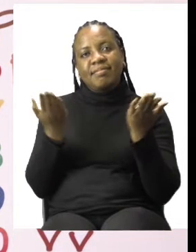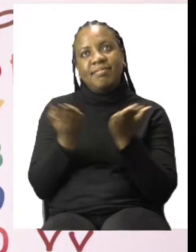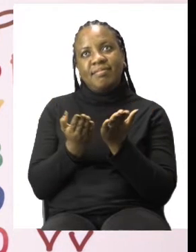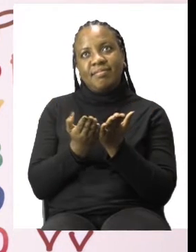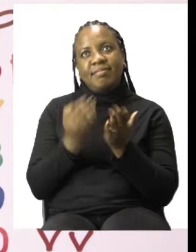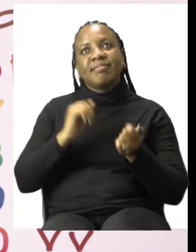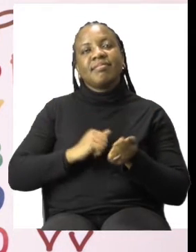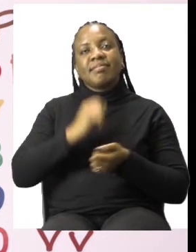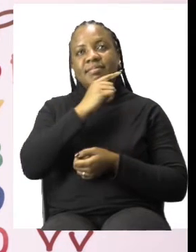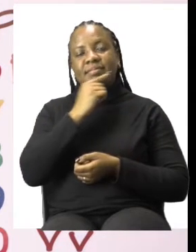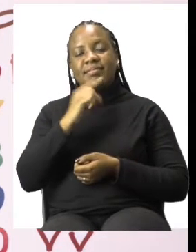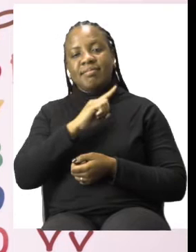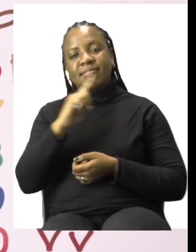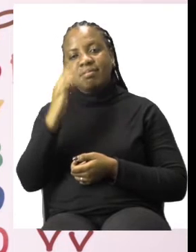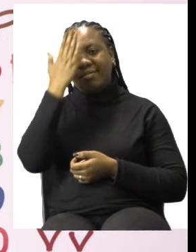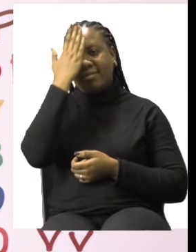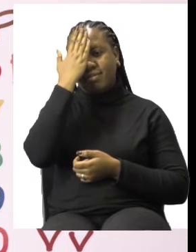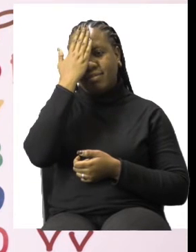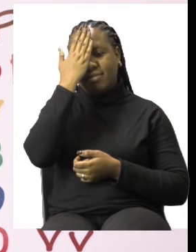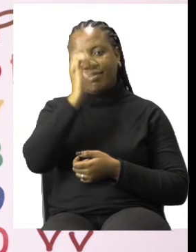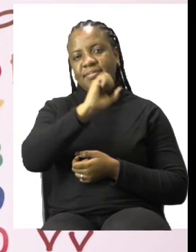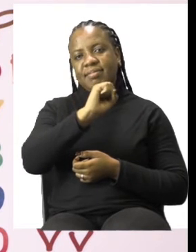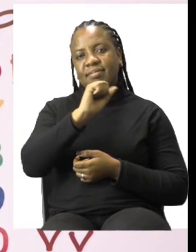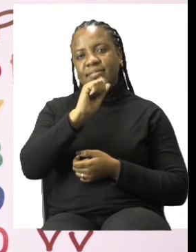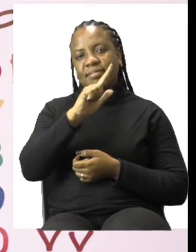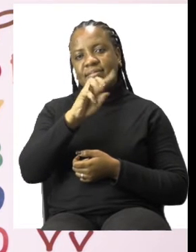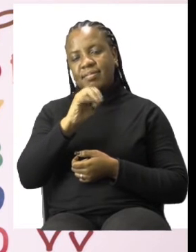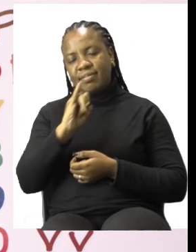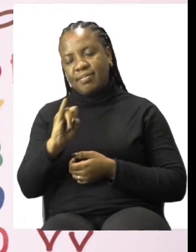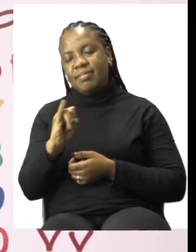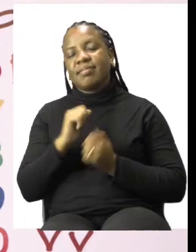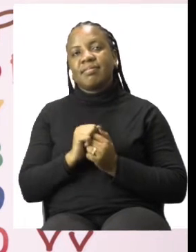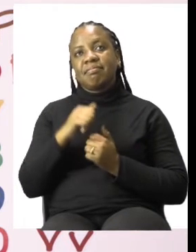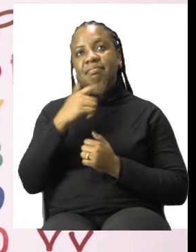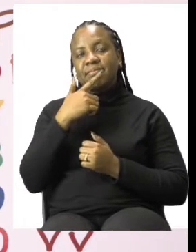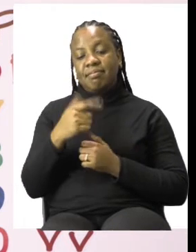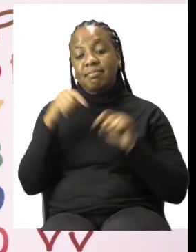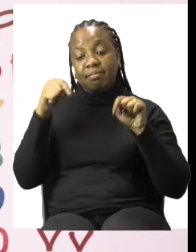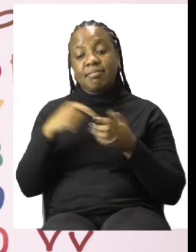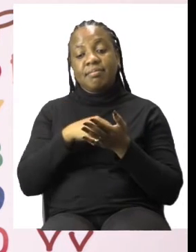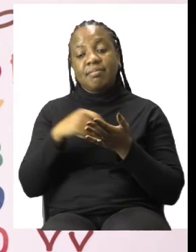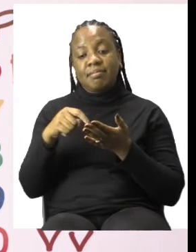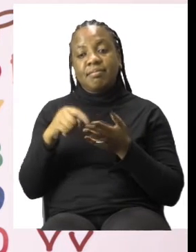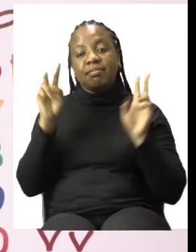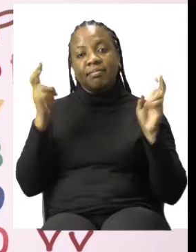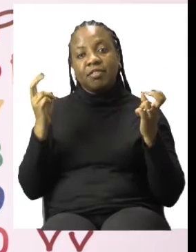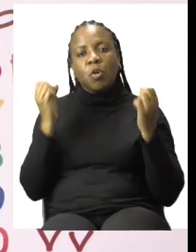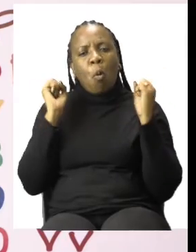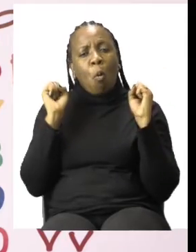Teacher Mutsa and thank you so much for joining me today. Our theme this week is